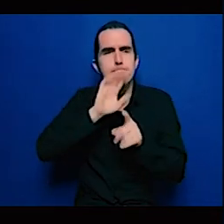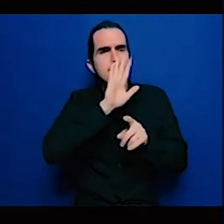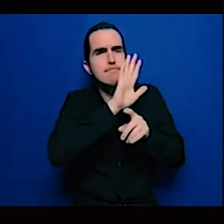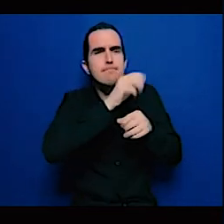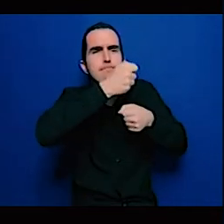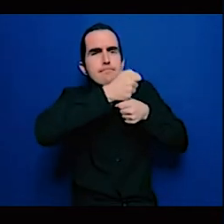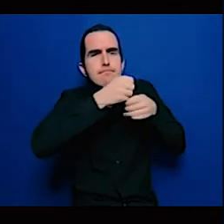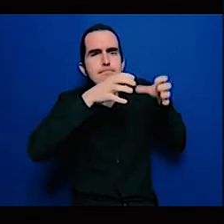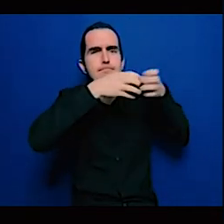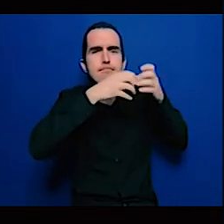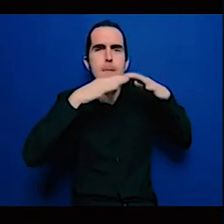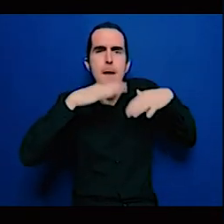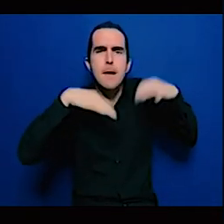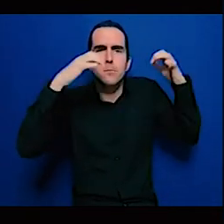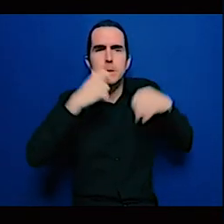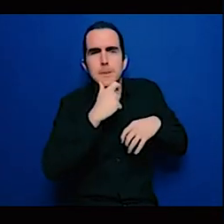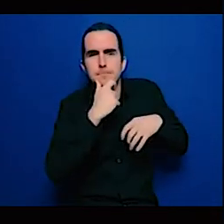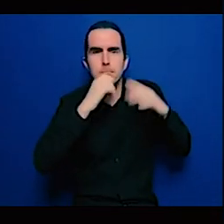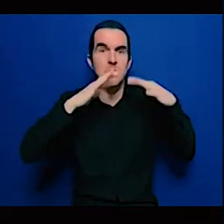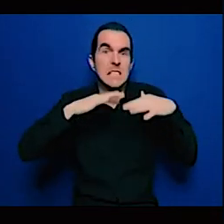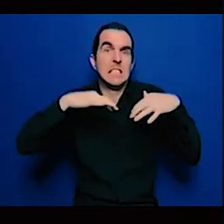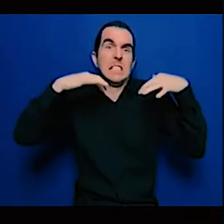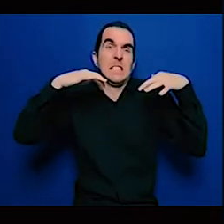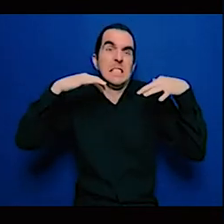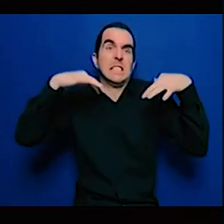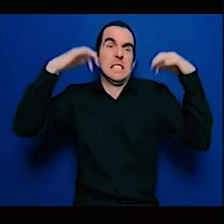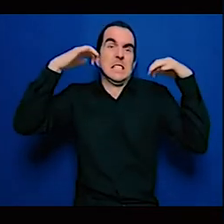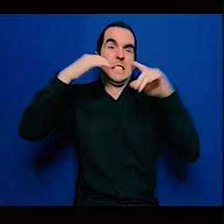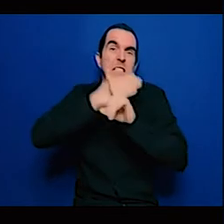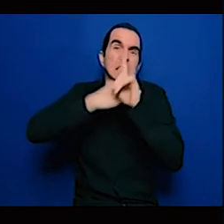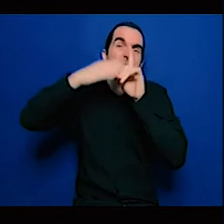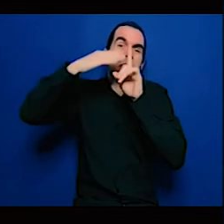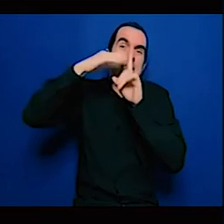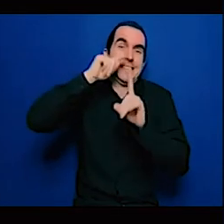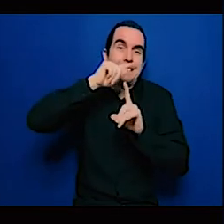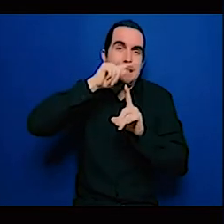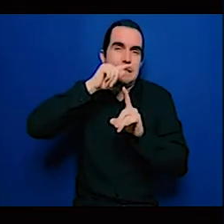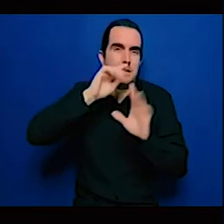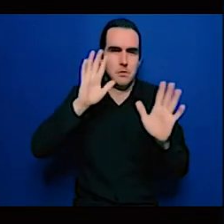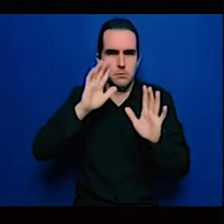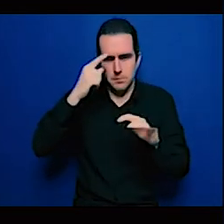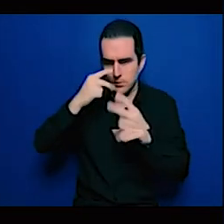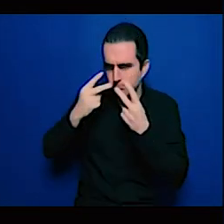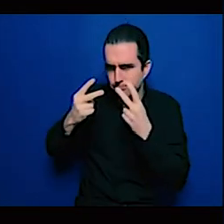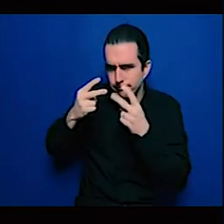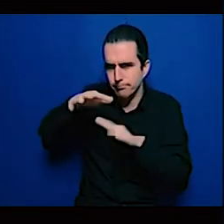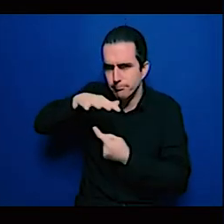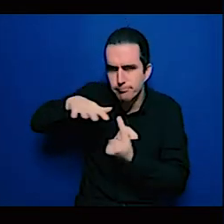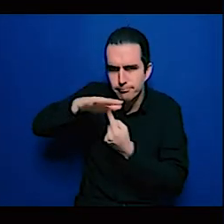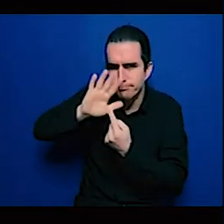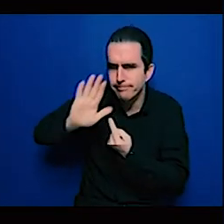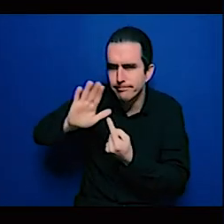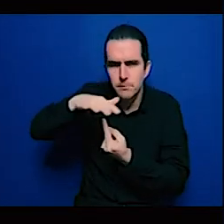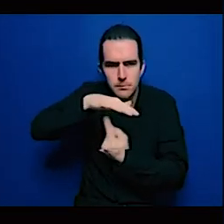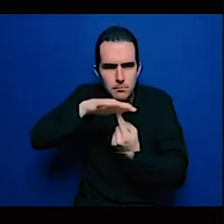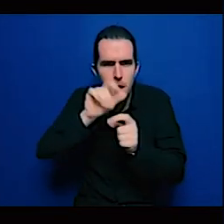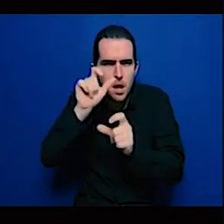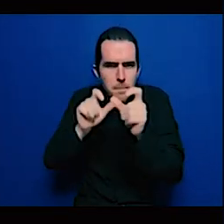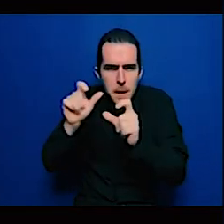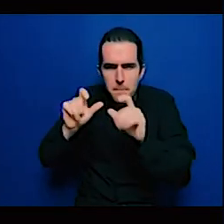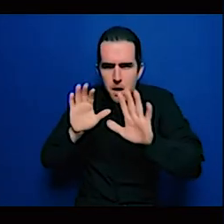build up to bring something bigger in the picture so thank you very much for that